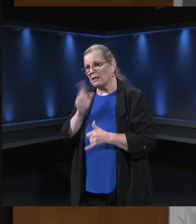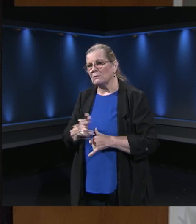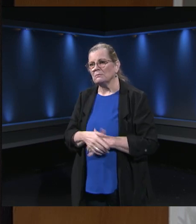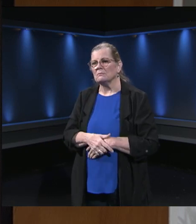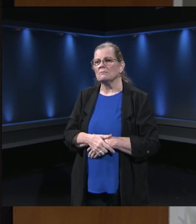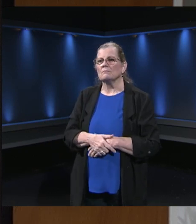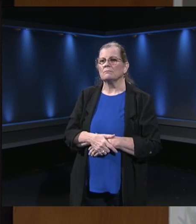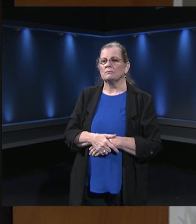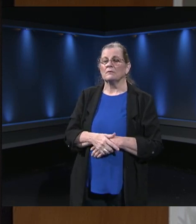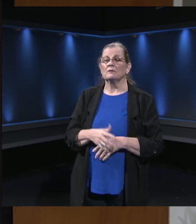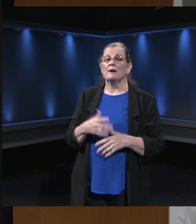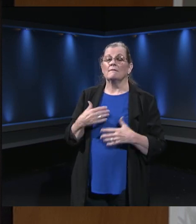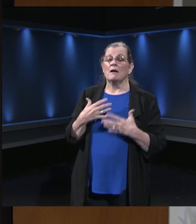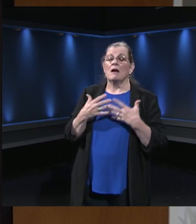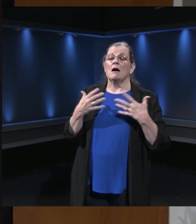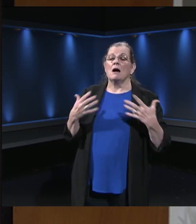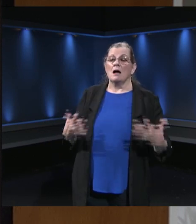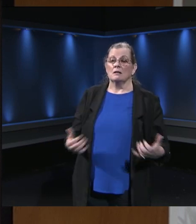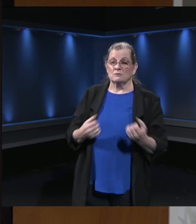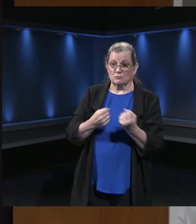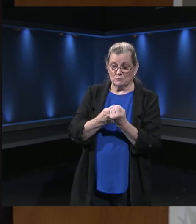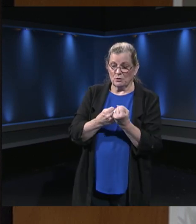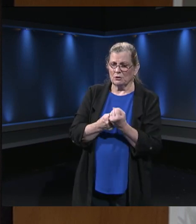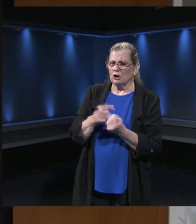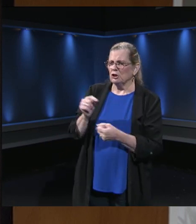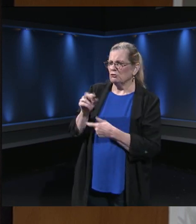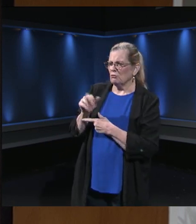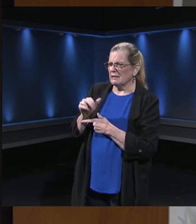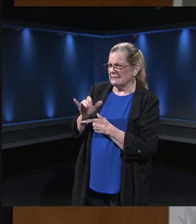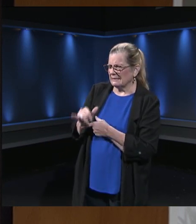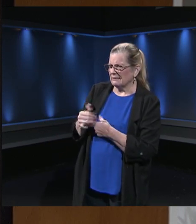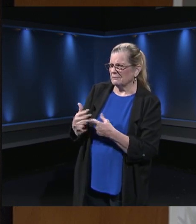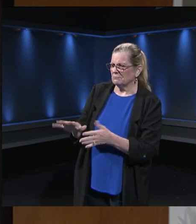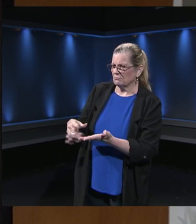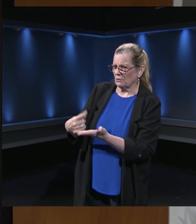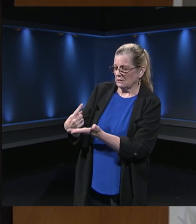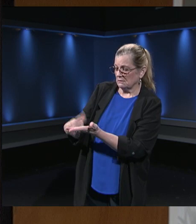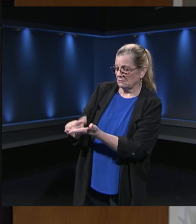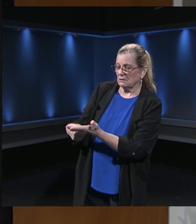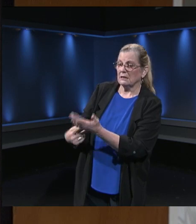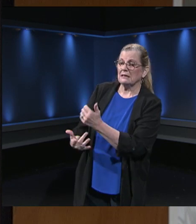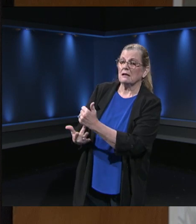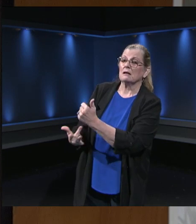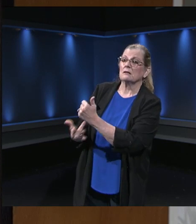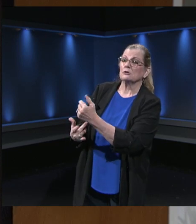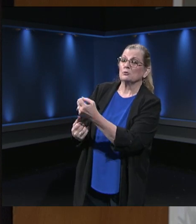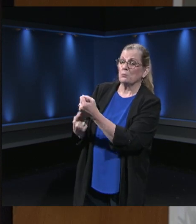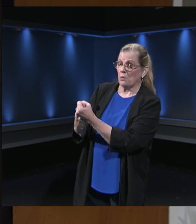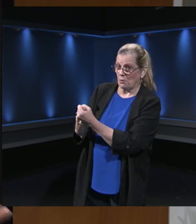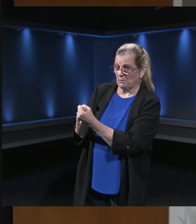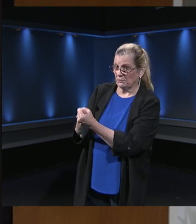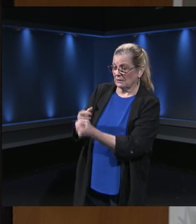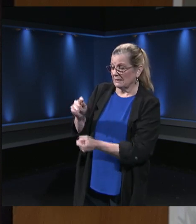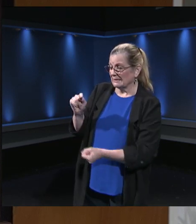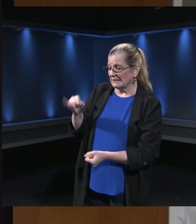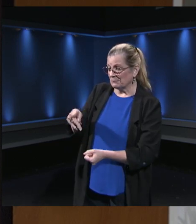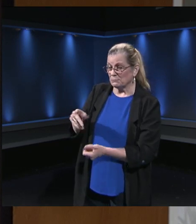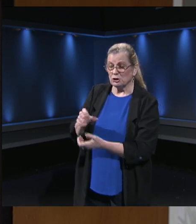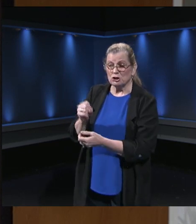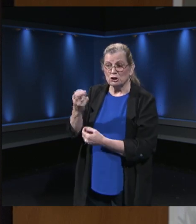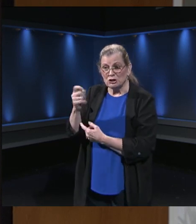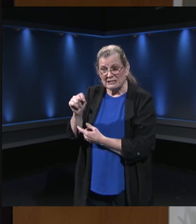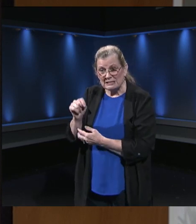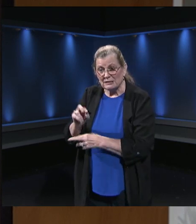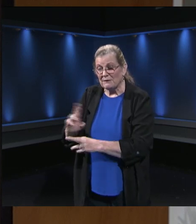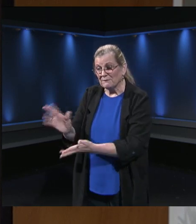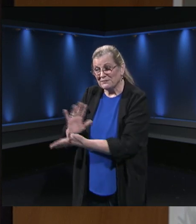then Tracy, you've talked a lot about technology support. So that tip sheet and all those videos. Soon in your mail, hopefully this week or next